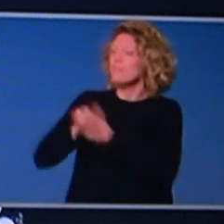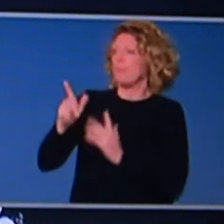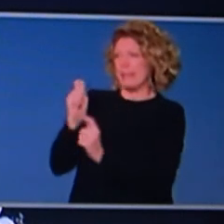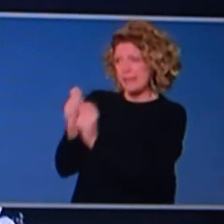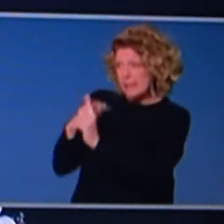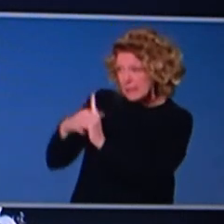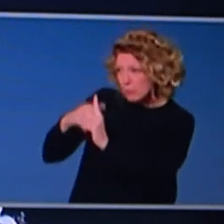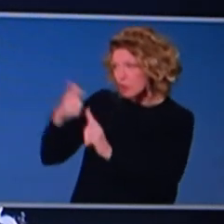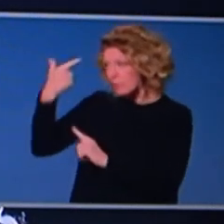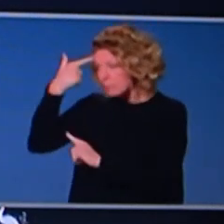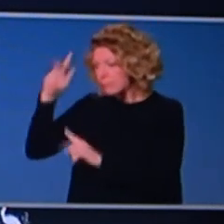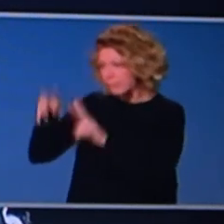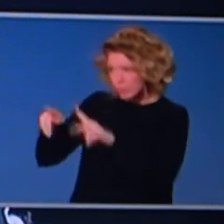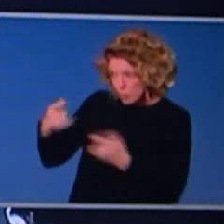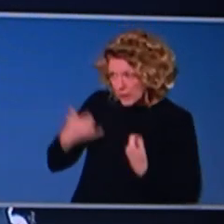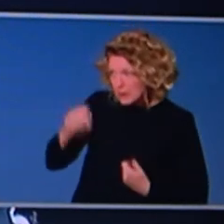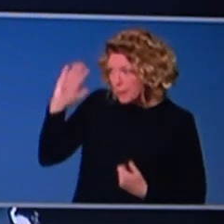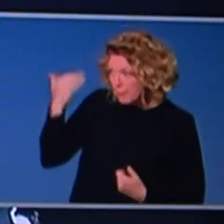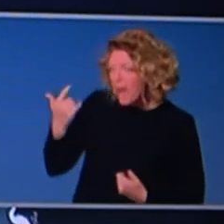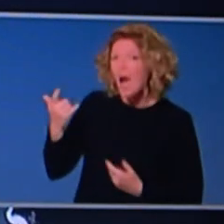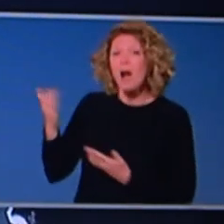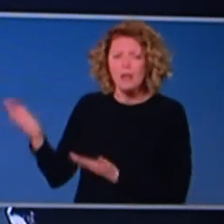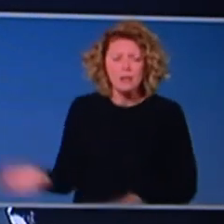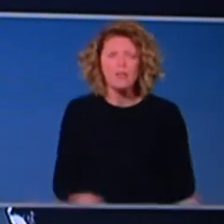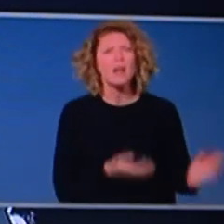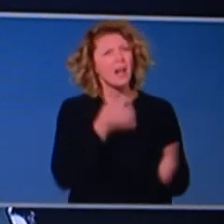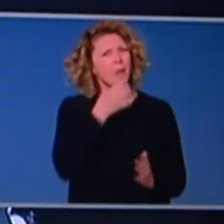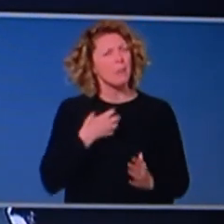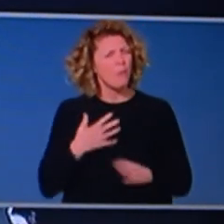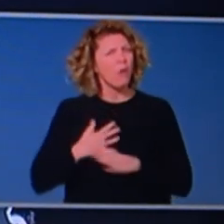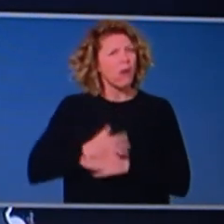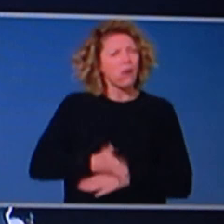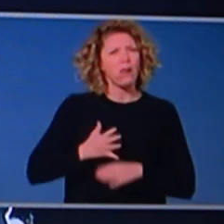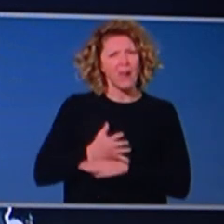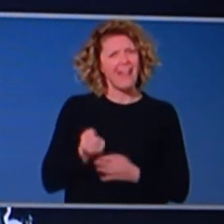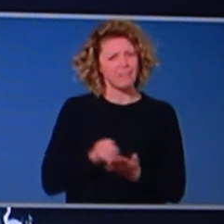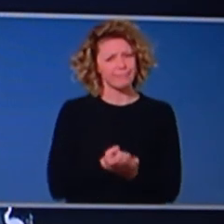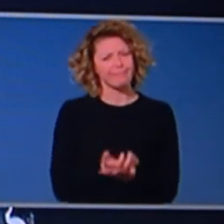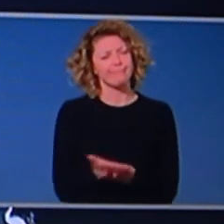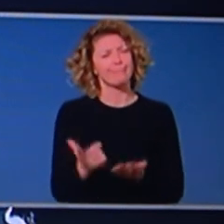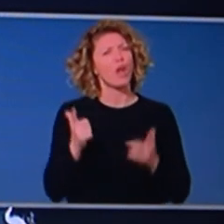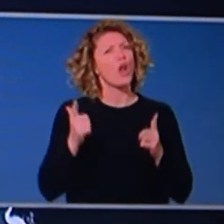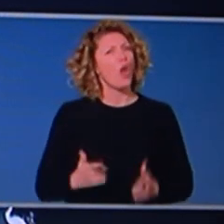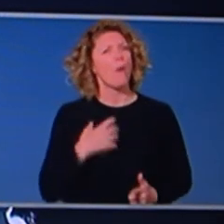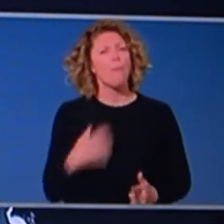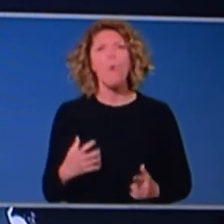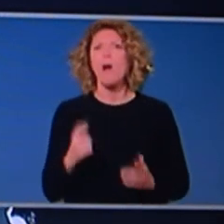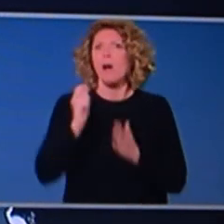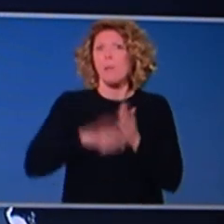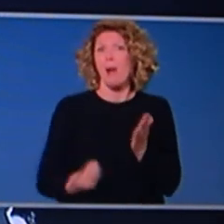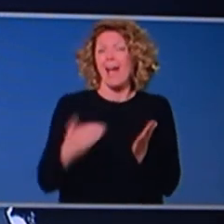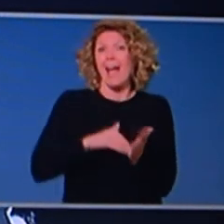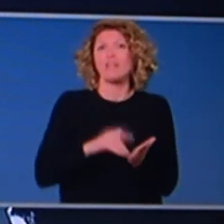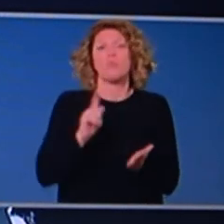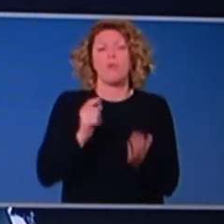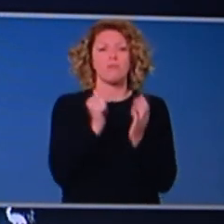to ensure that we don't get COVID-19 outbreaks. They've suffered additional costs in things like personal protective